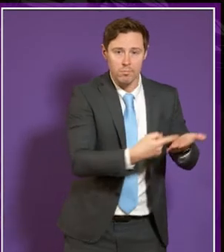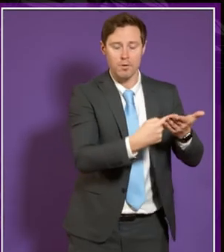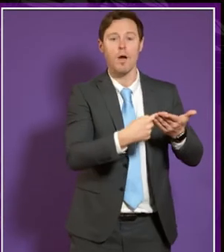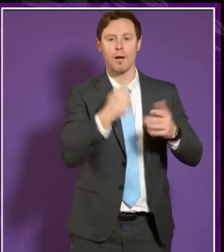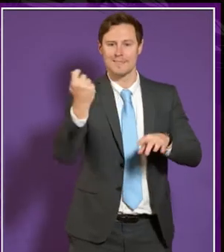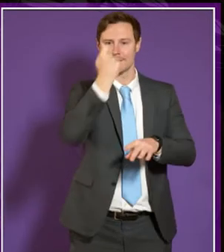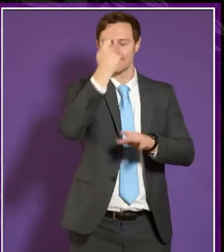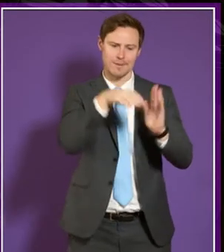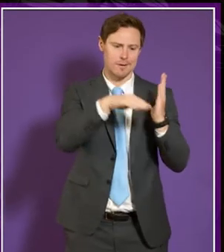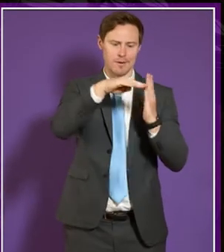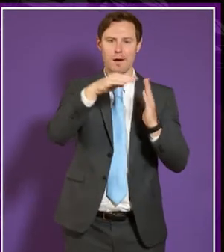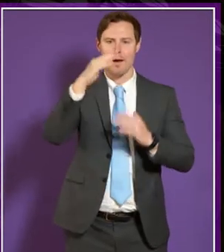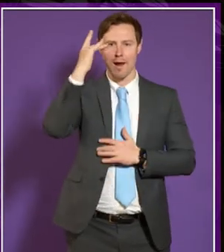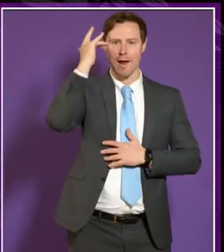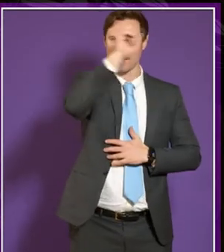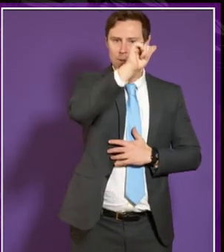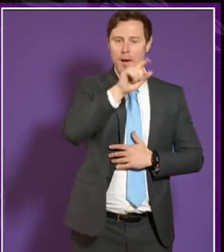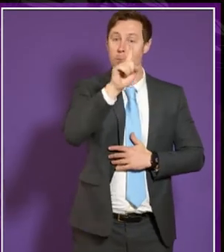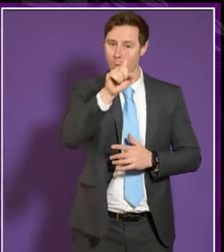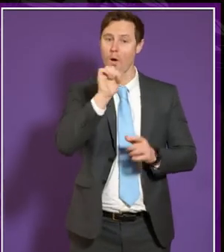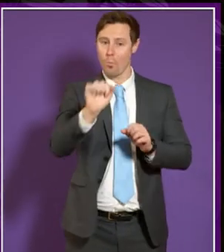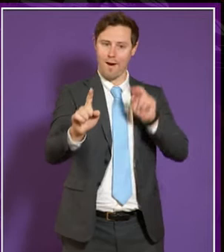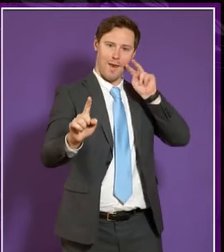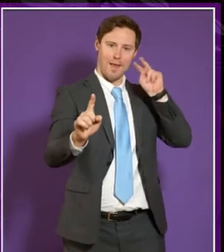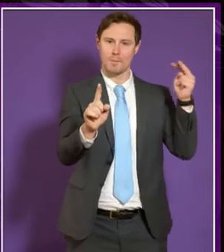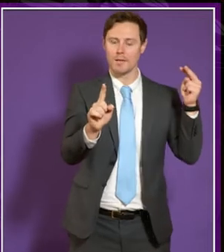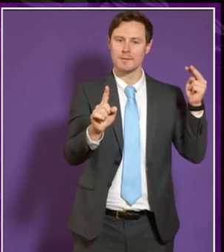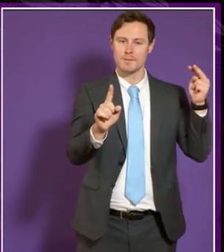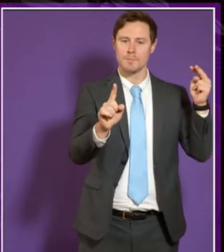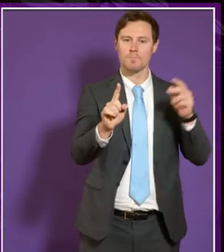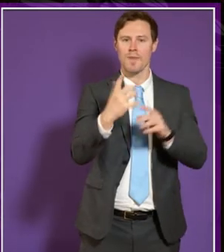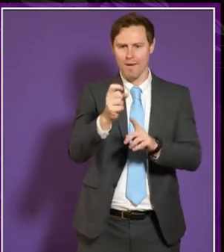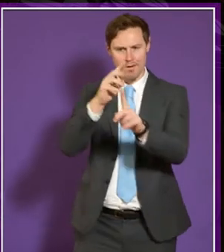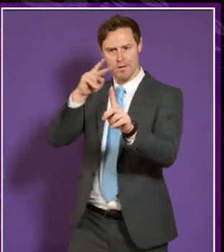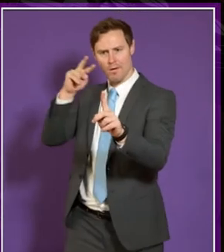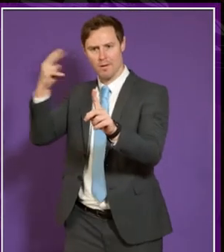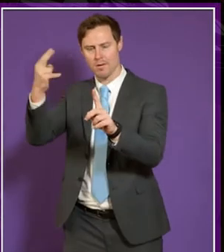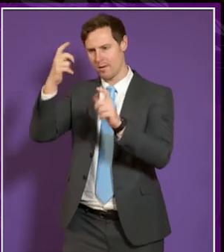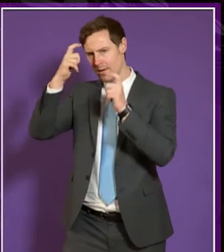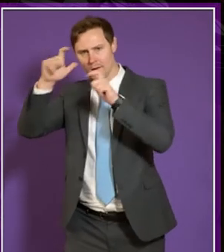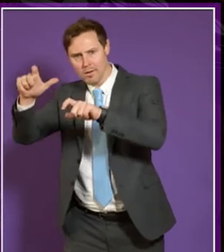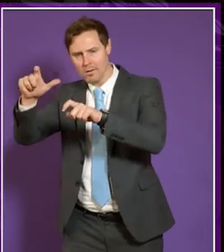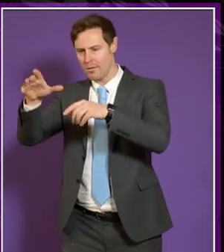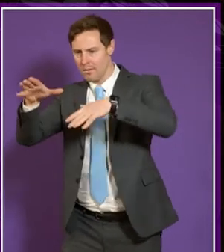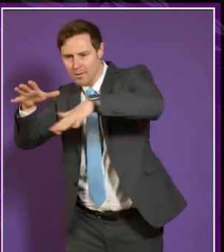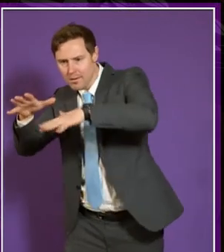in the academic environment but that's only one aspect of university we of students living in halls and we want to make sure that they're integrated and they